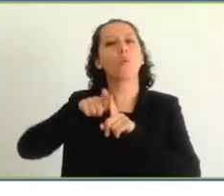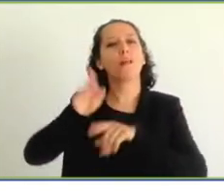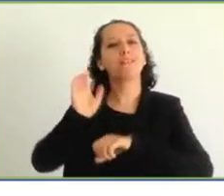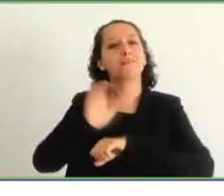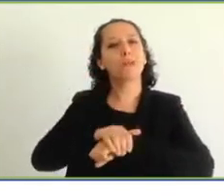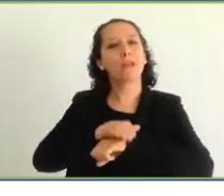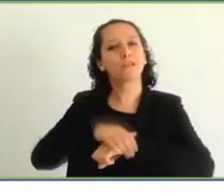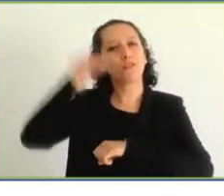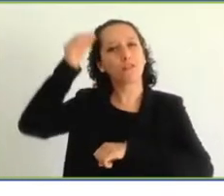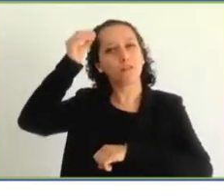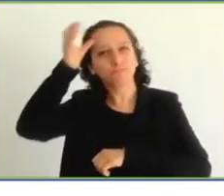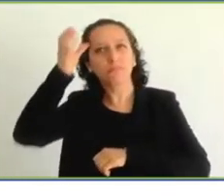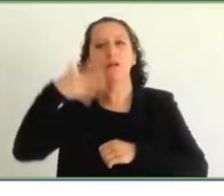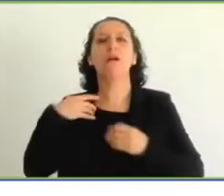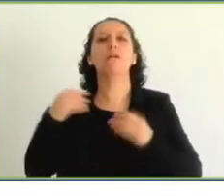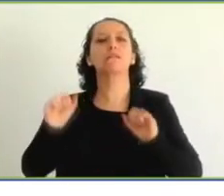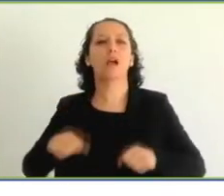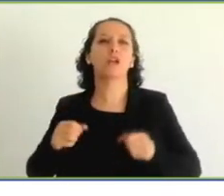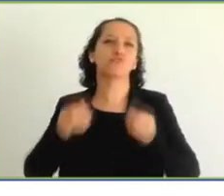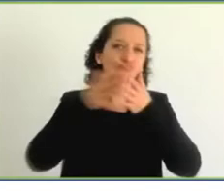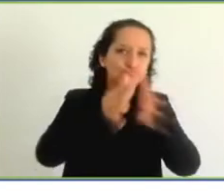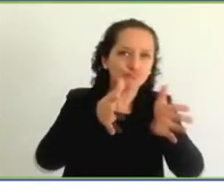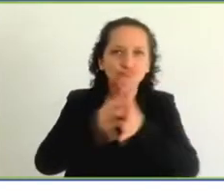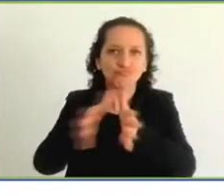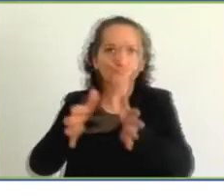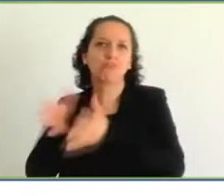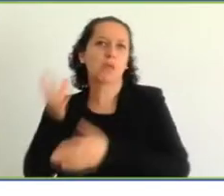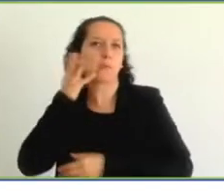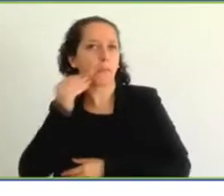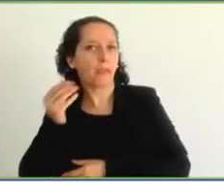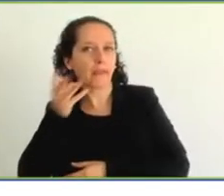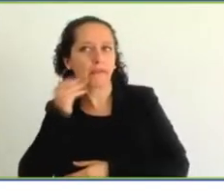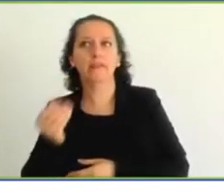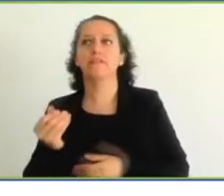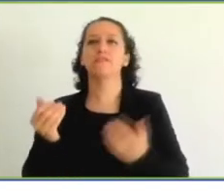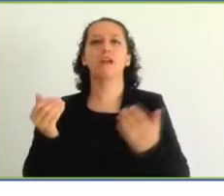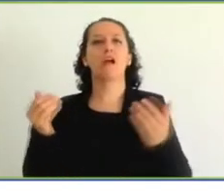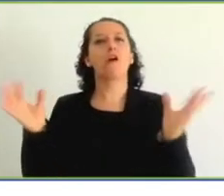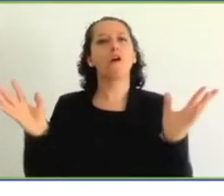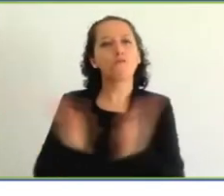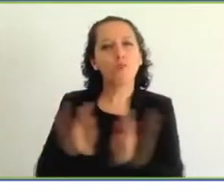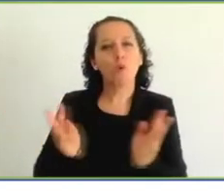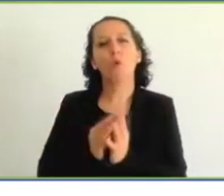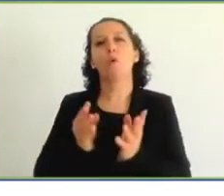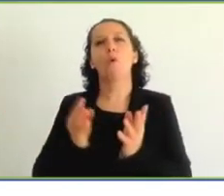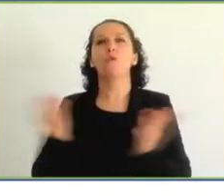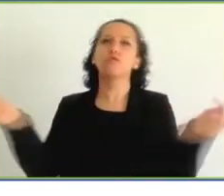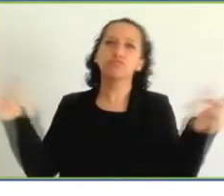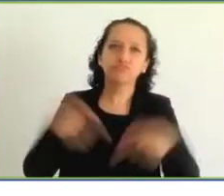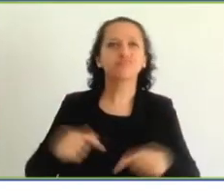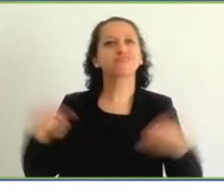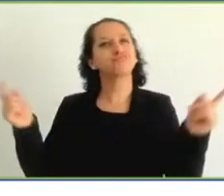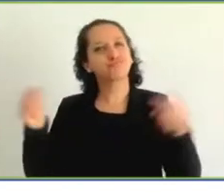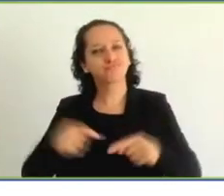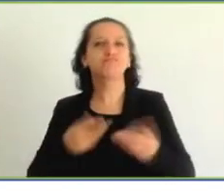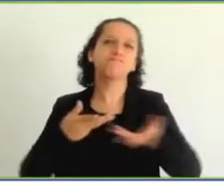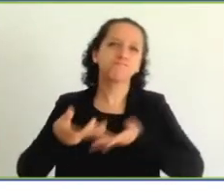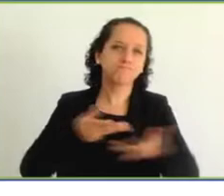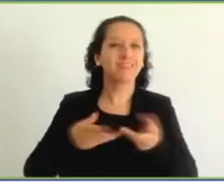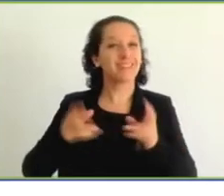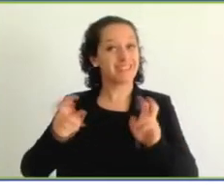experiences at the Conference on the Status of Women, CSW66, which just ended, sharing on Eskazo agreement.